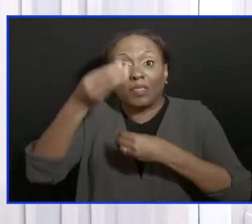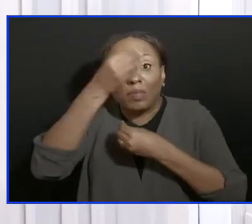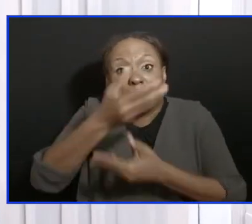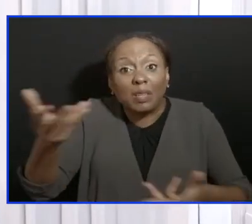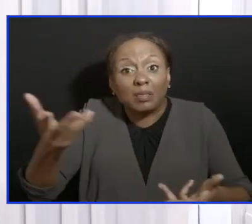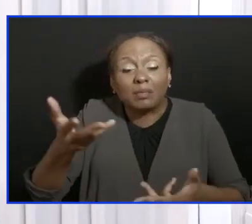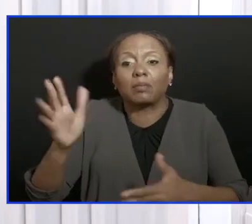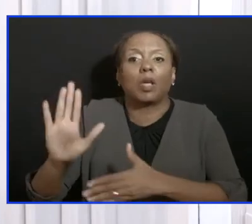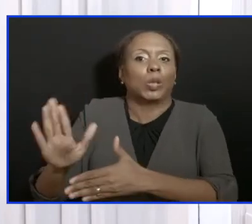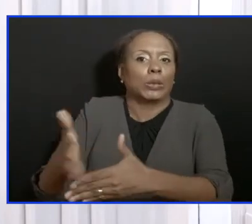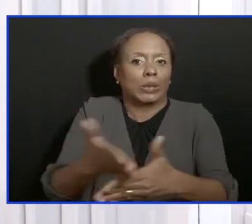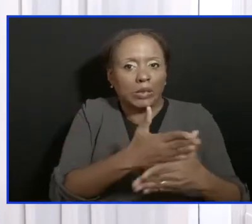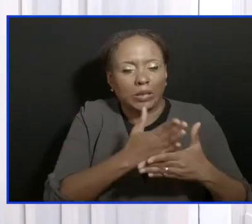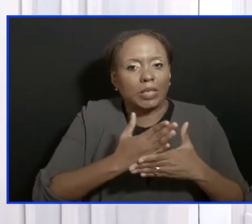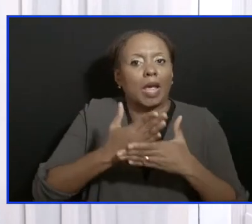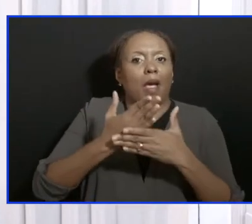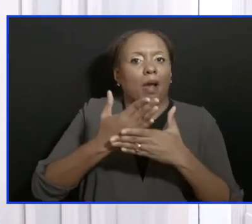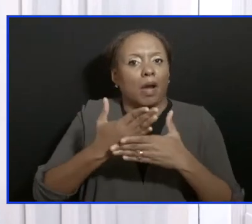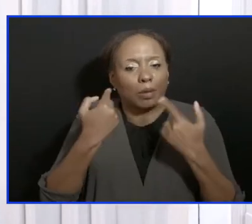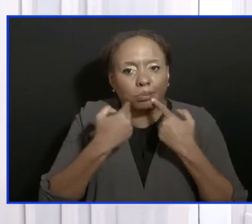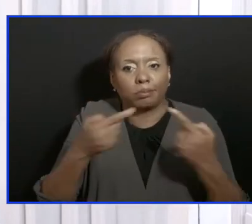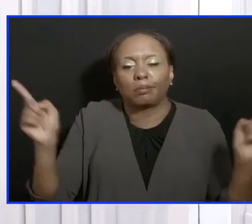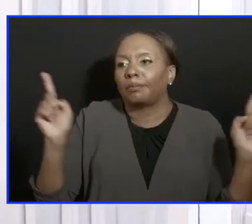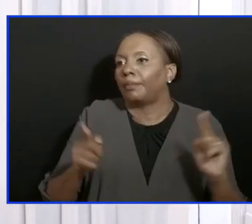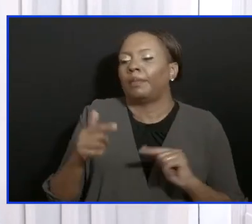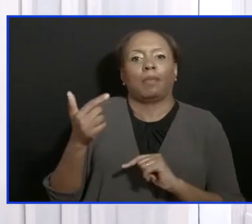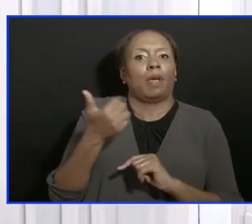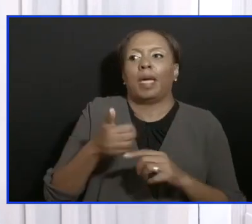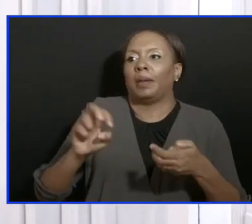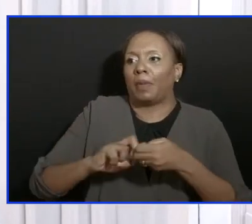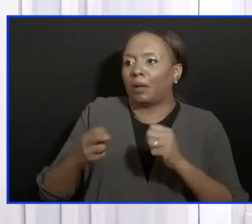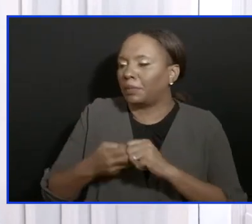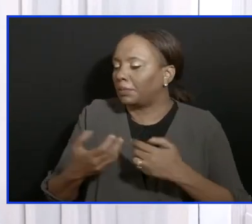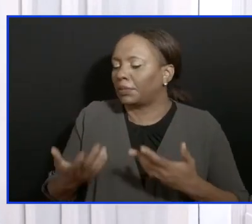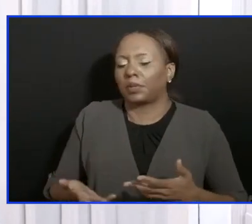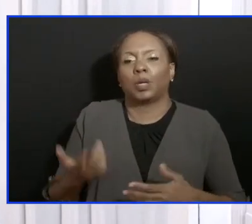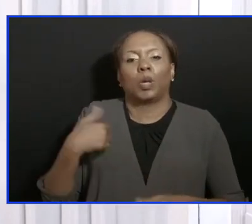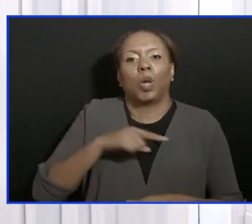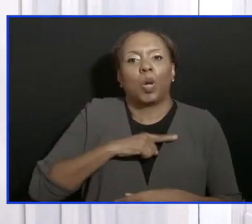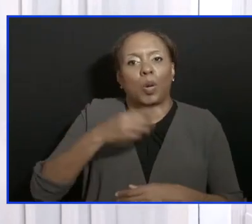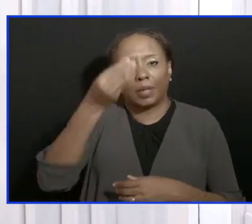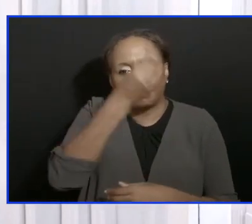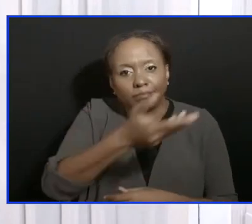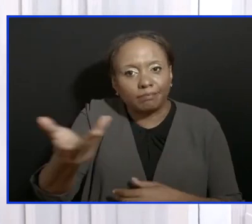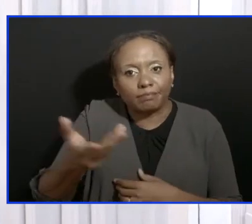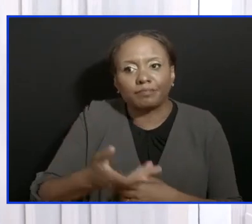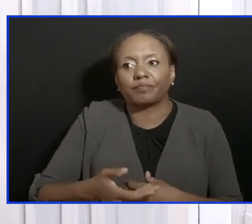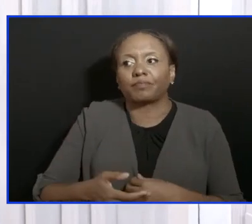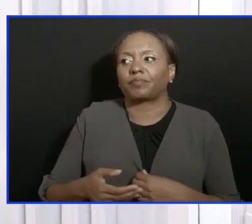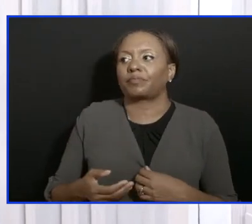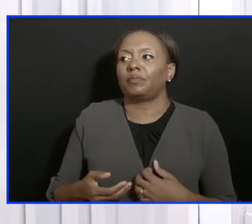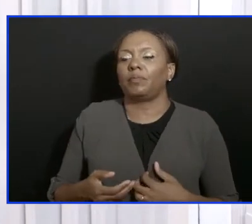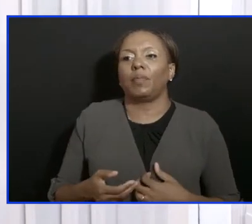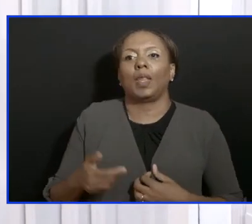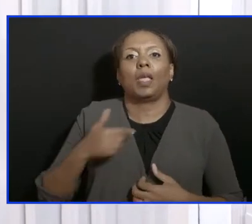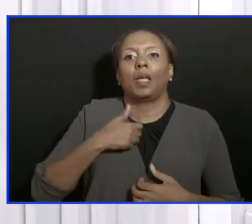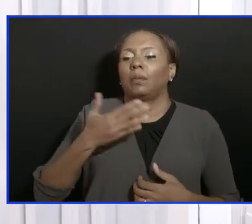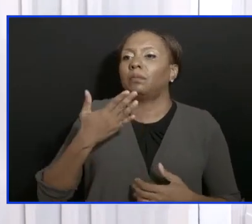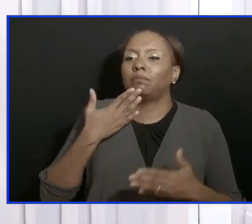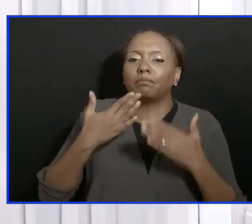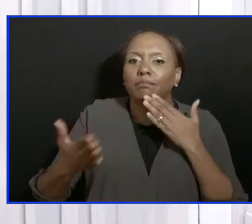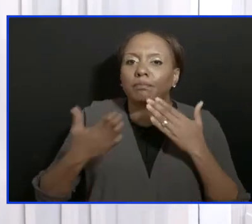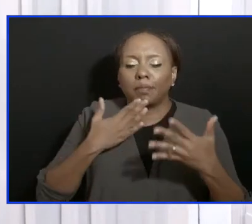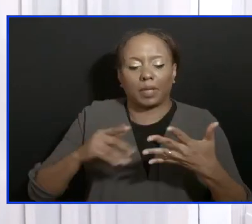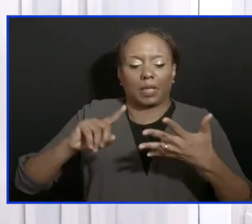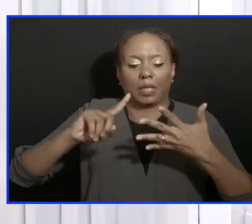problem with an institution, we tell you we've had the problem. And I'm thankful that both Corey and Adana are both giving us news